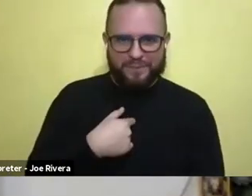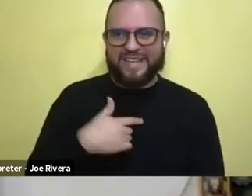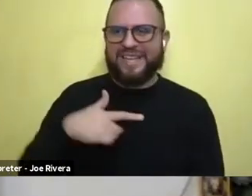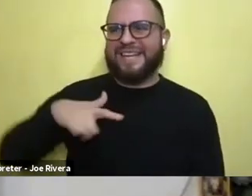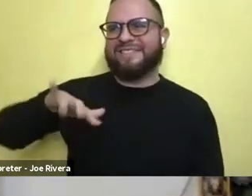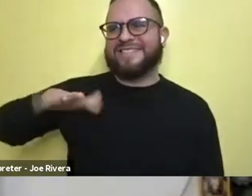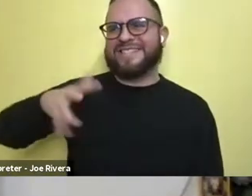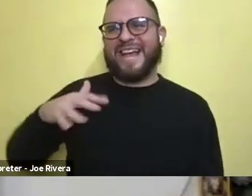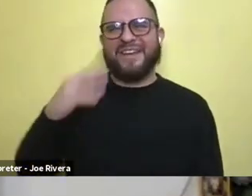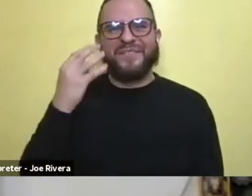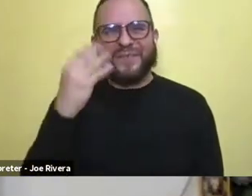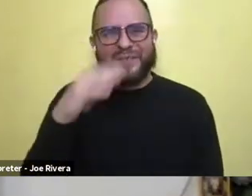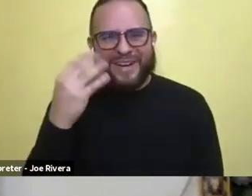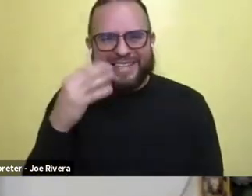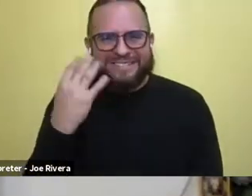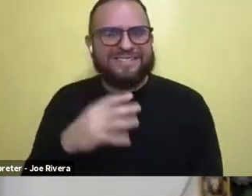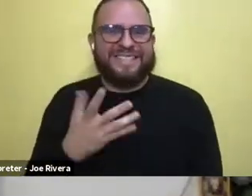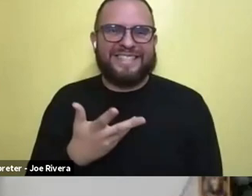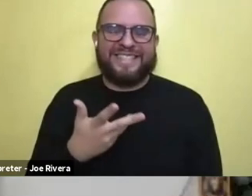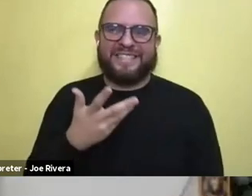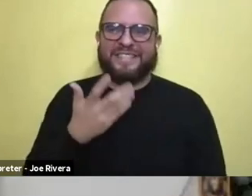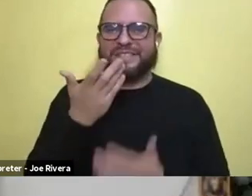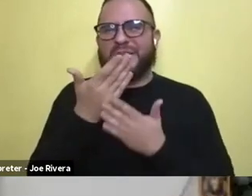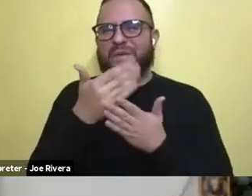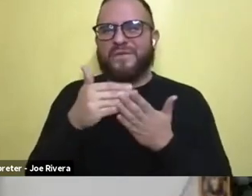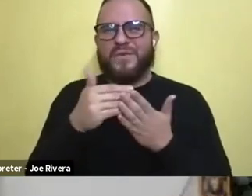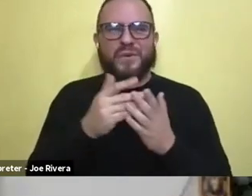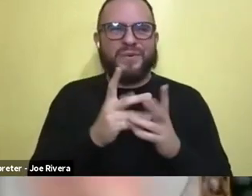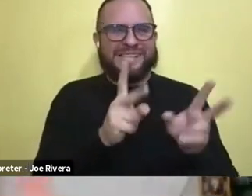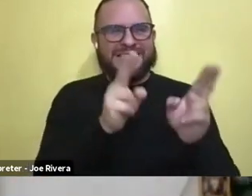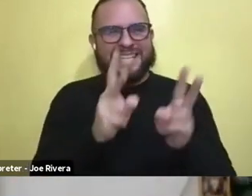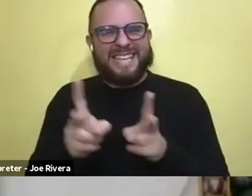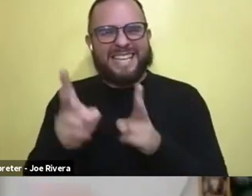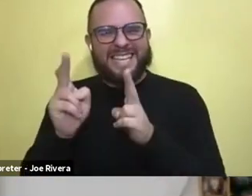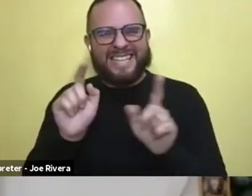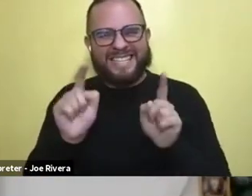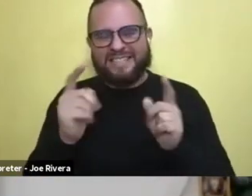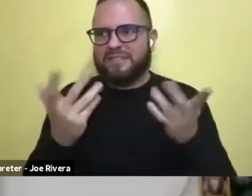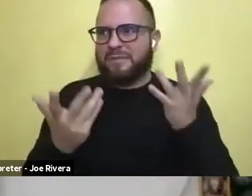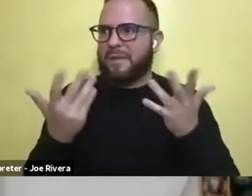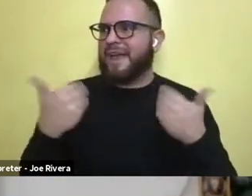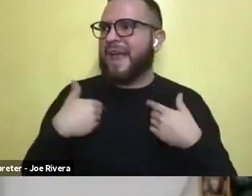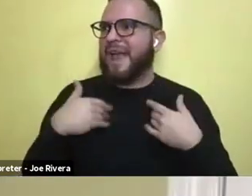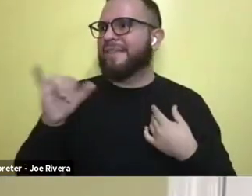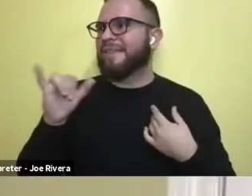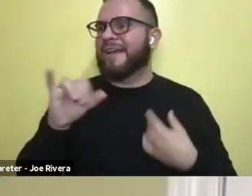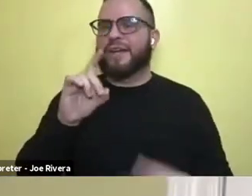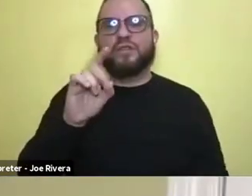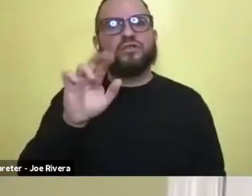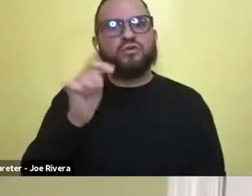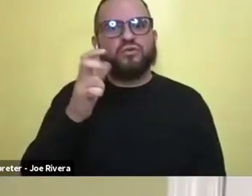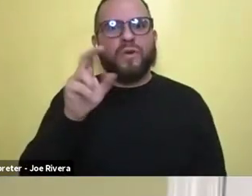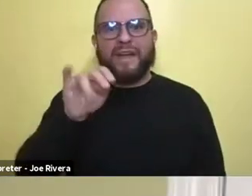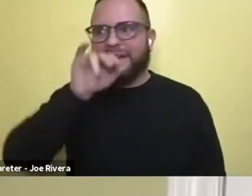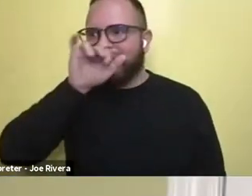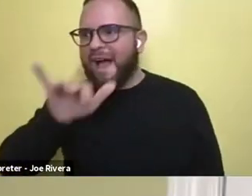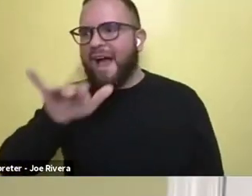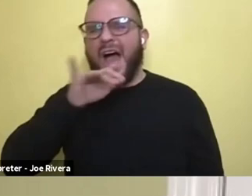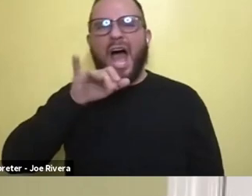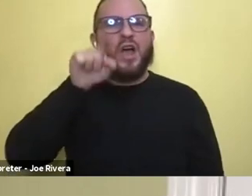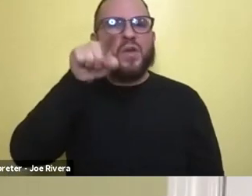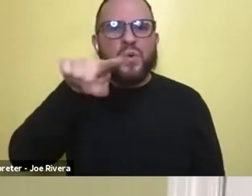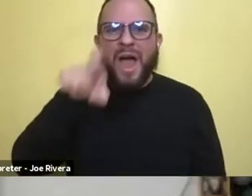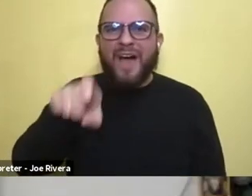crazy because in certain scenes when there's like, like, I don't know, a dragon, you have to be absolutely terrified of something